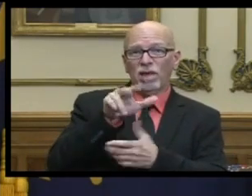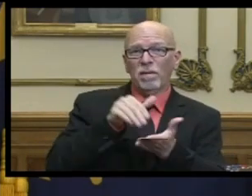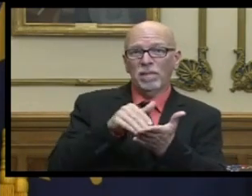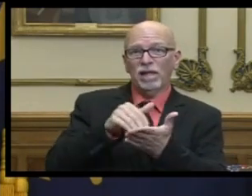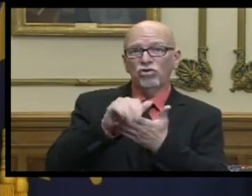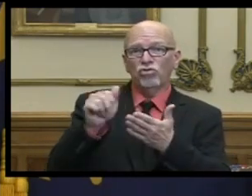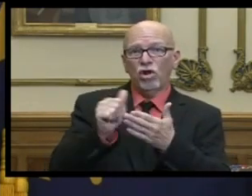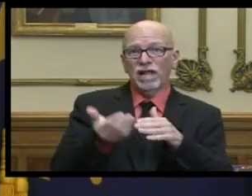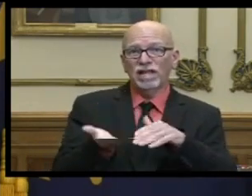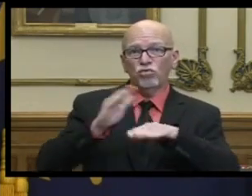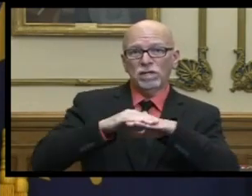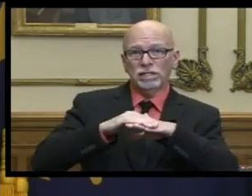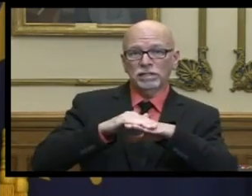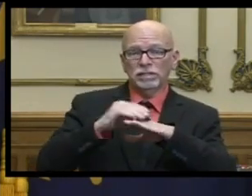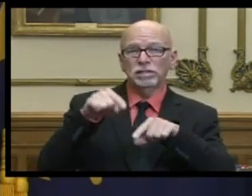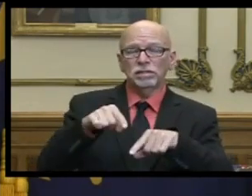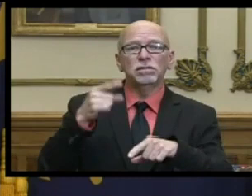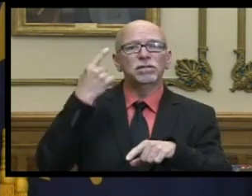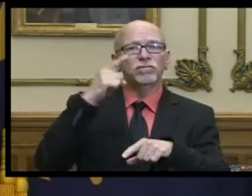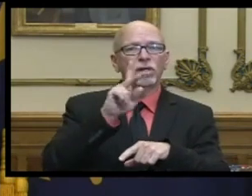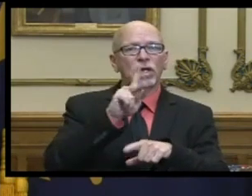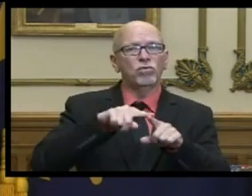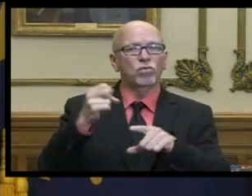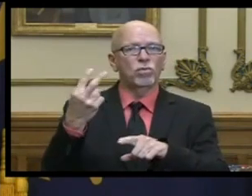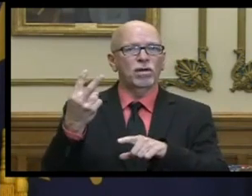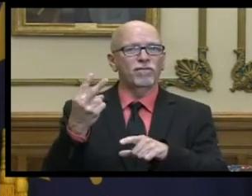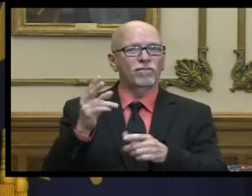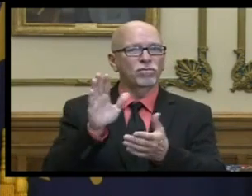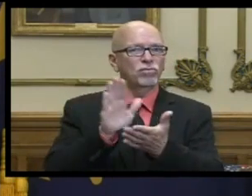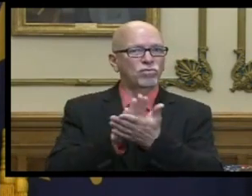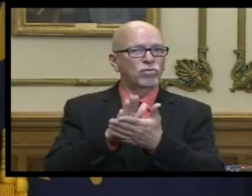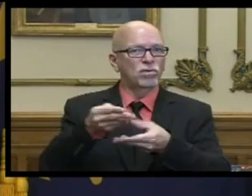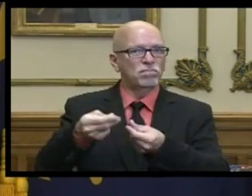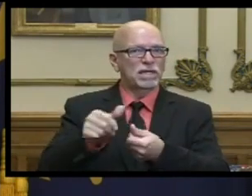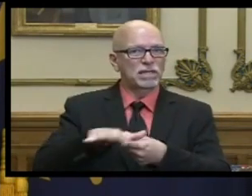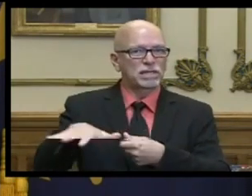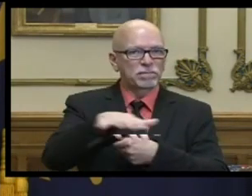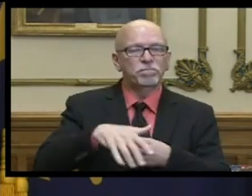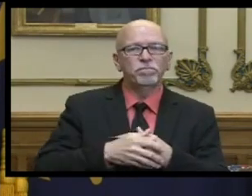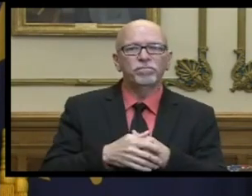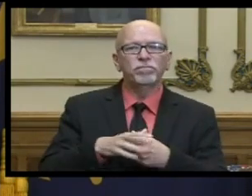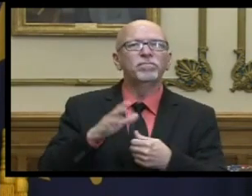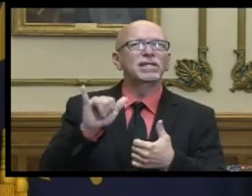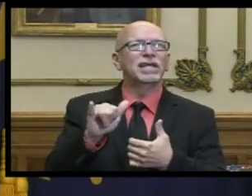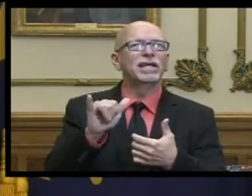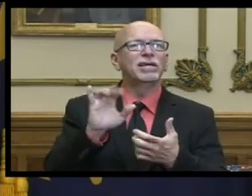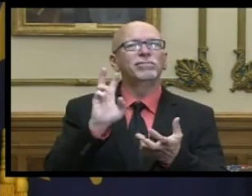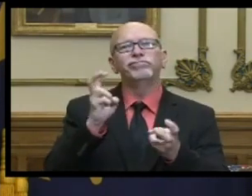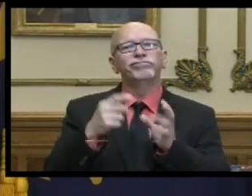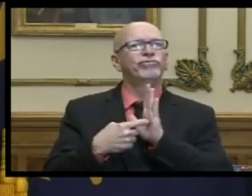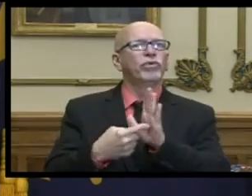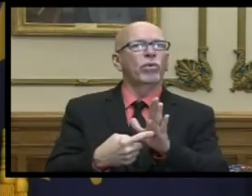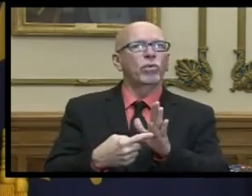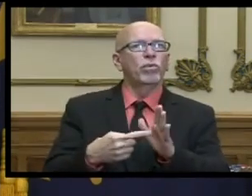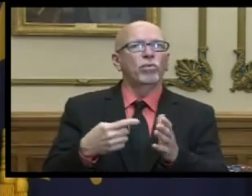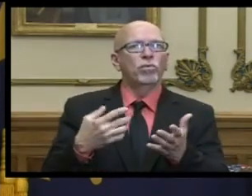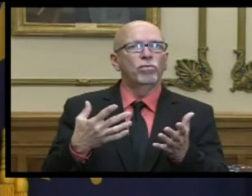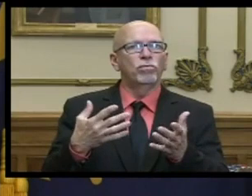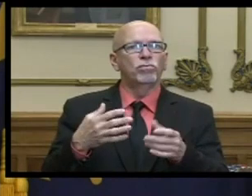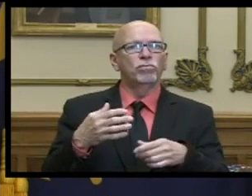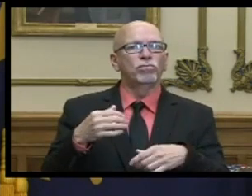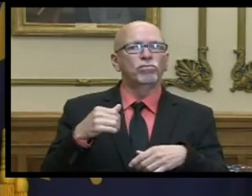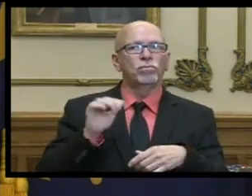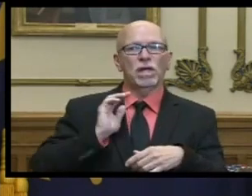increase for k through 12 spending and again this just shows that not only have